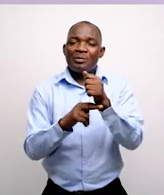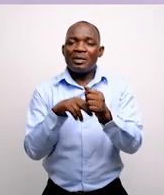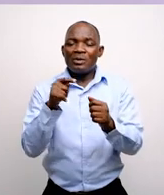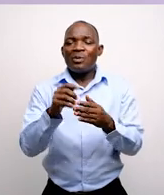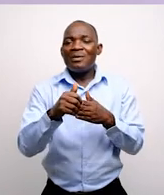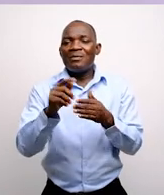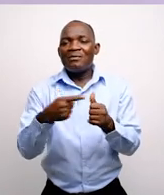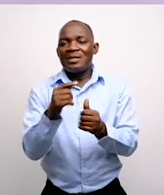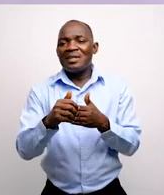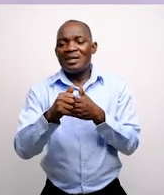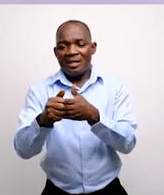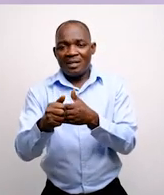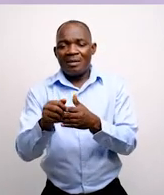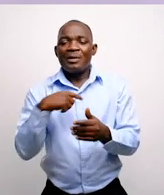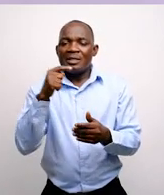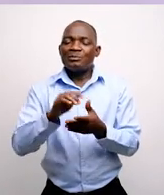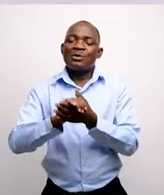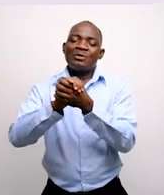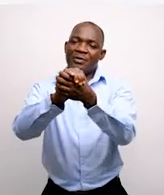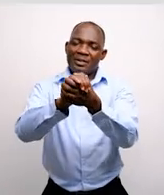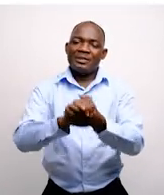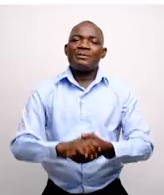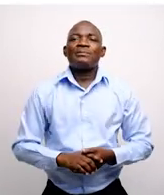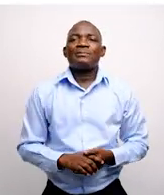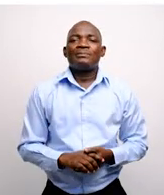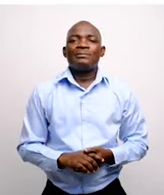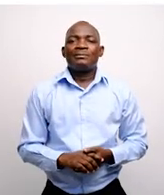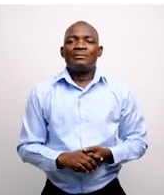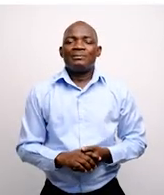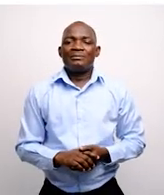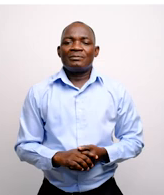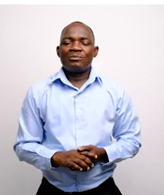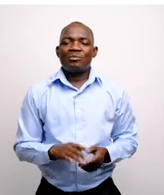an industry leader, I say kudos. THE